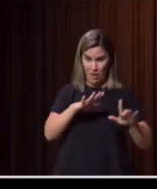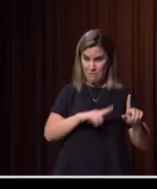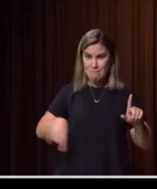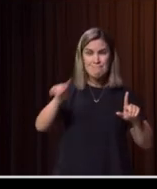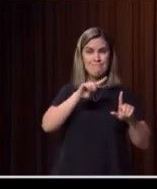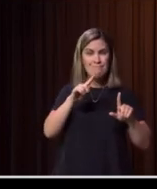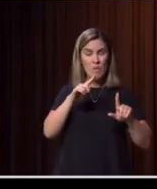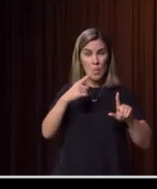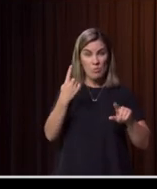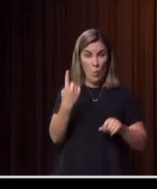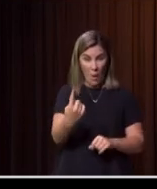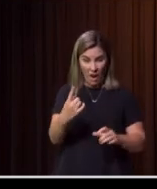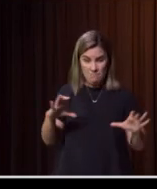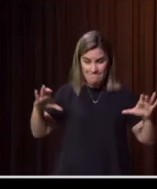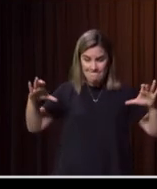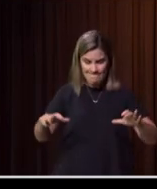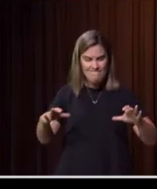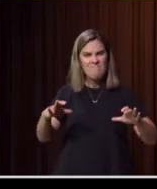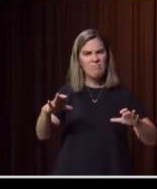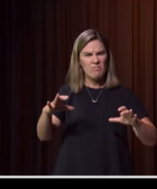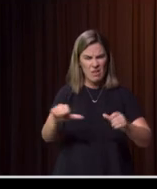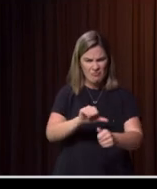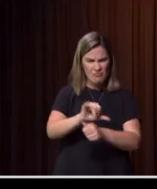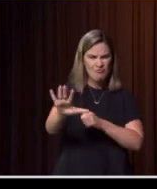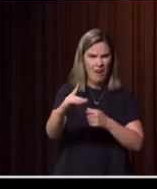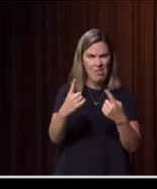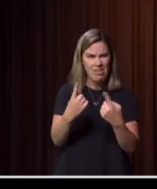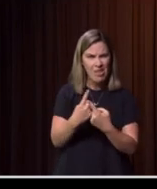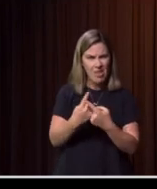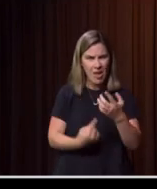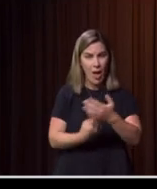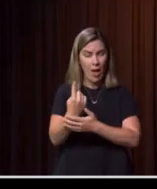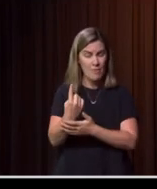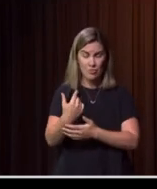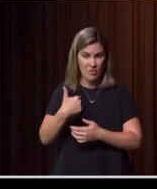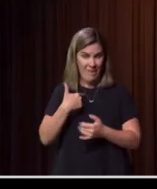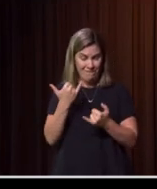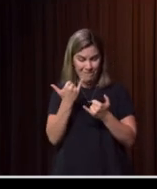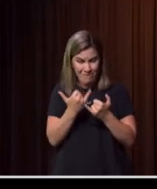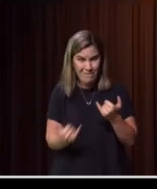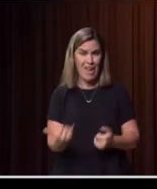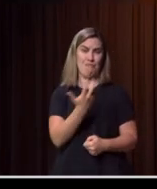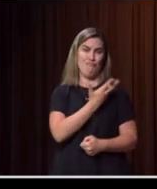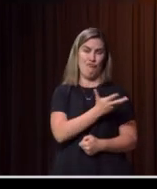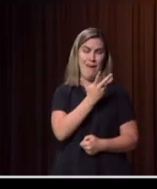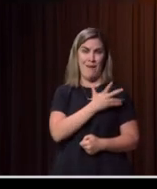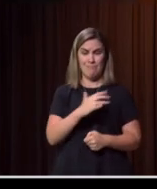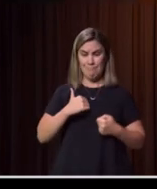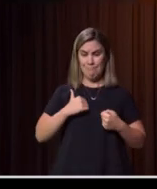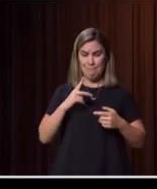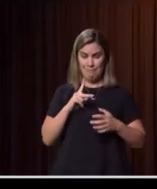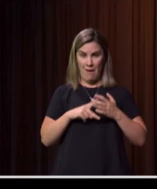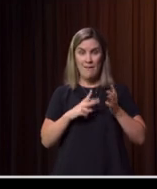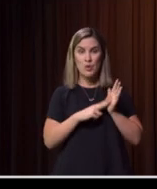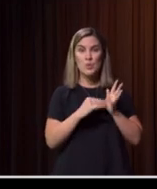and do achieve great things, particularly in the face of adversity. So for me, I'm immensely proud to be part of the New South Wales